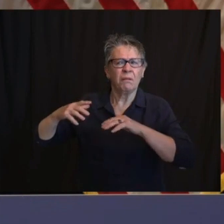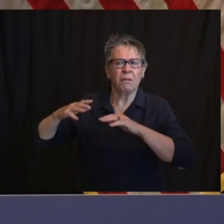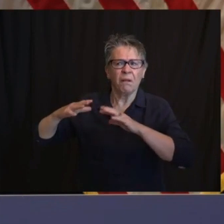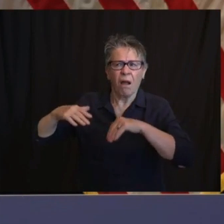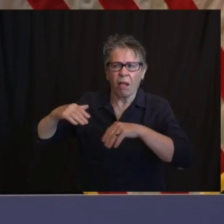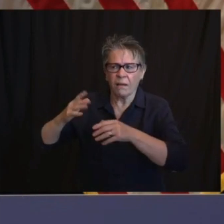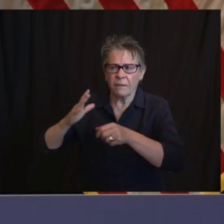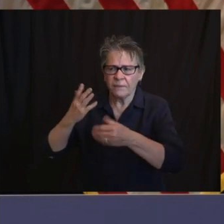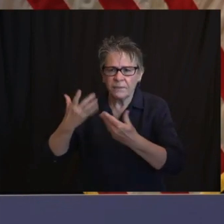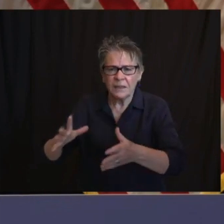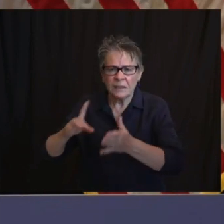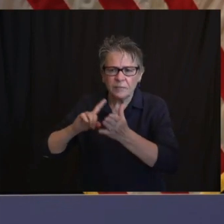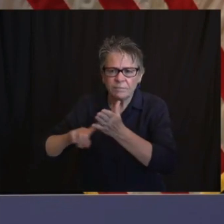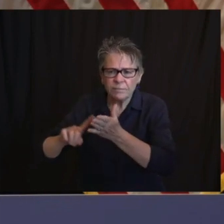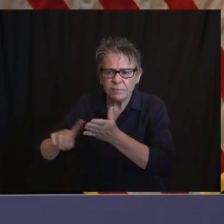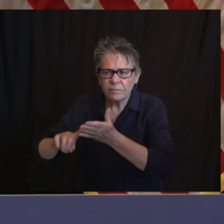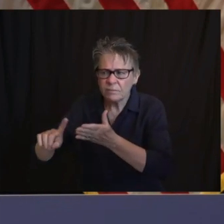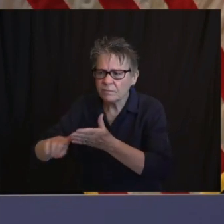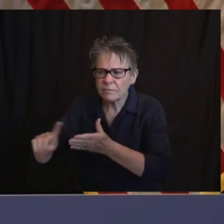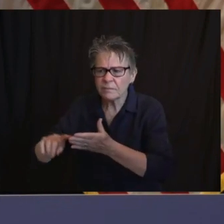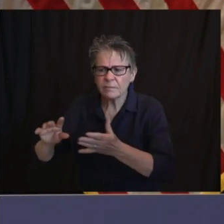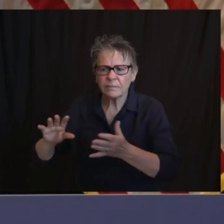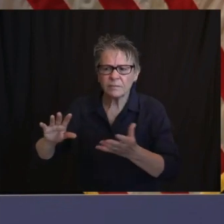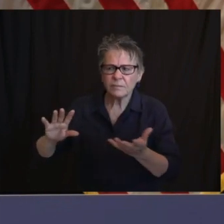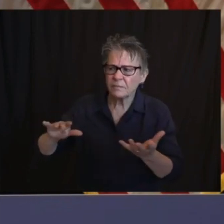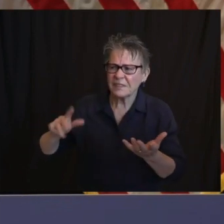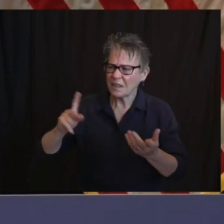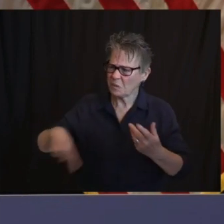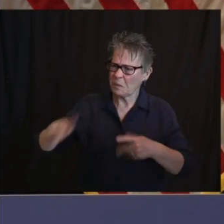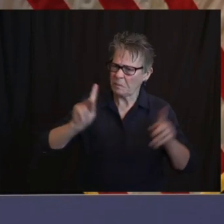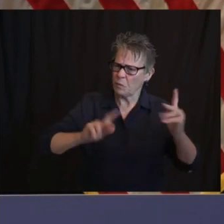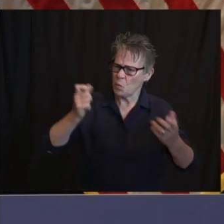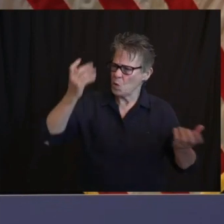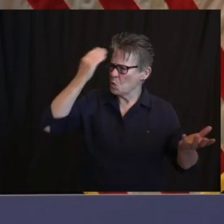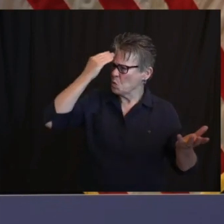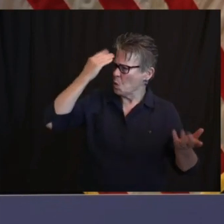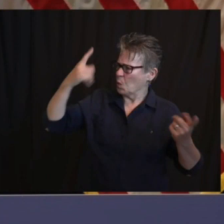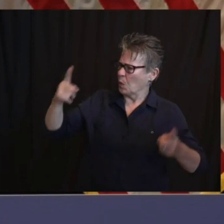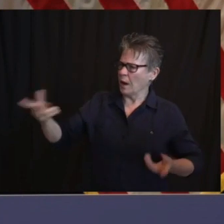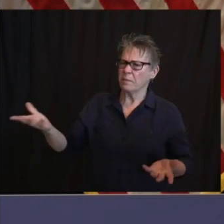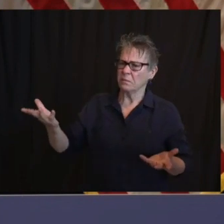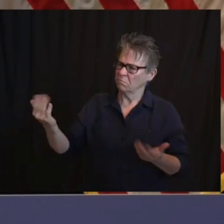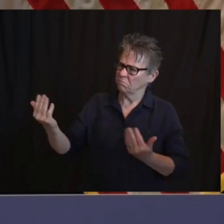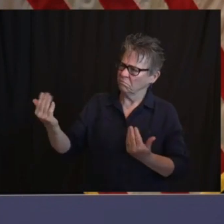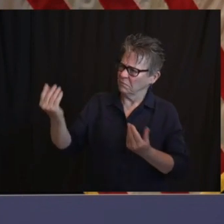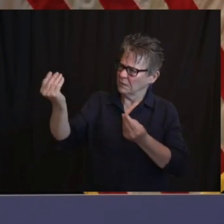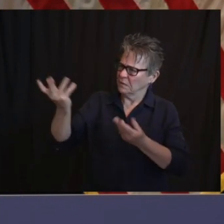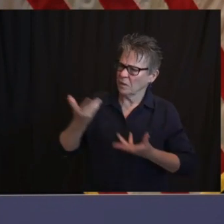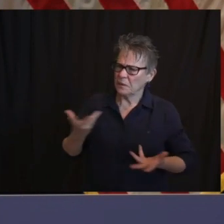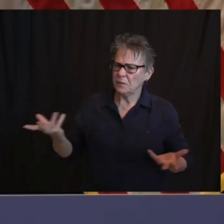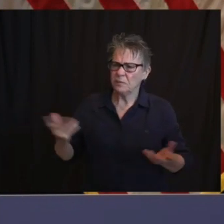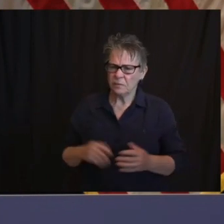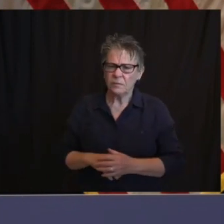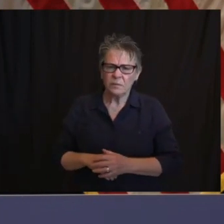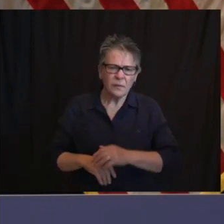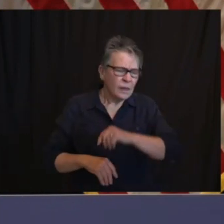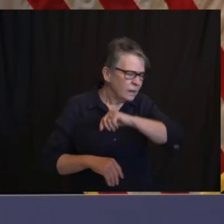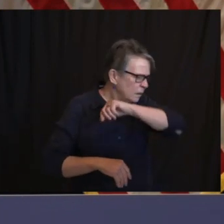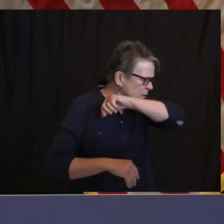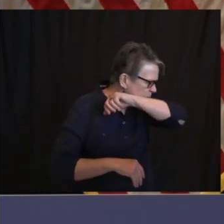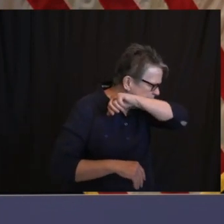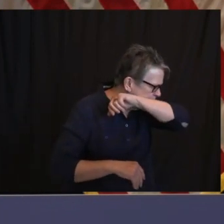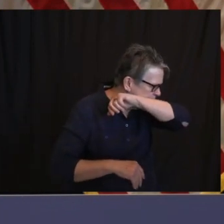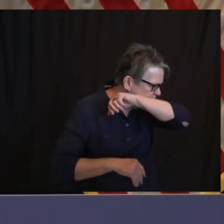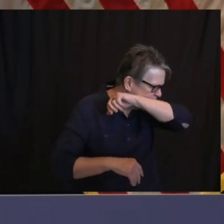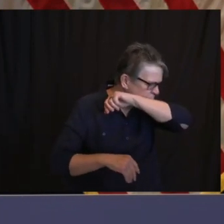results to be given to the public? And if so, what is it? And are you concerned at all about the vacuum created by the lack of info